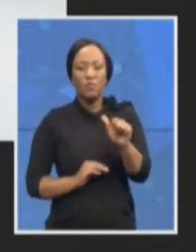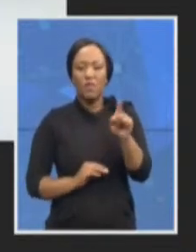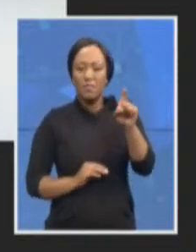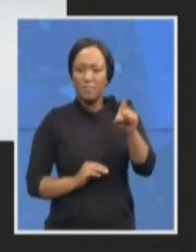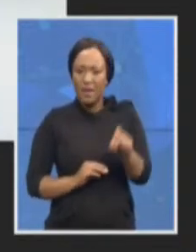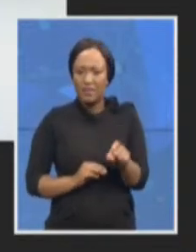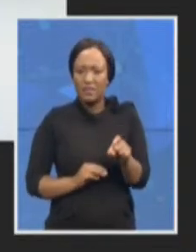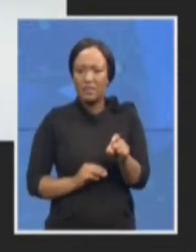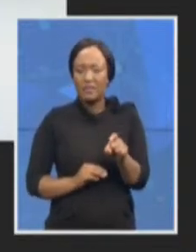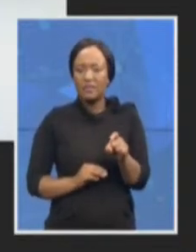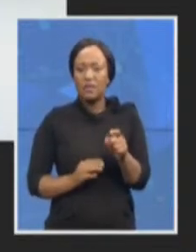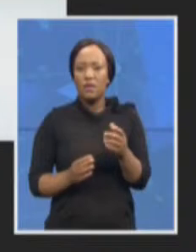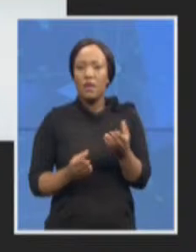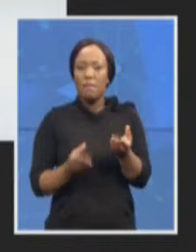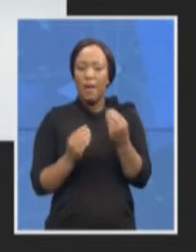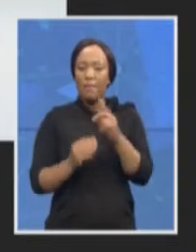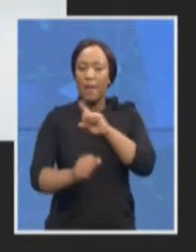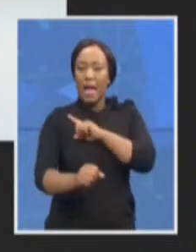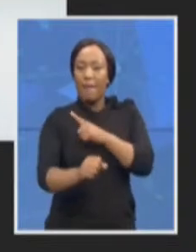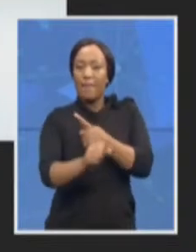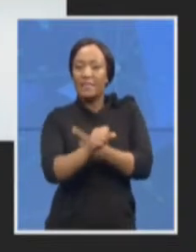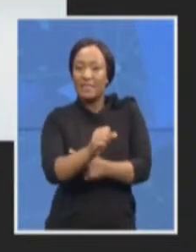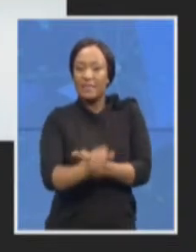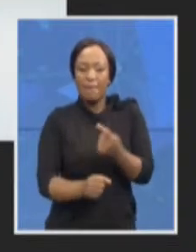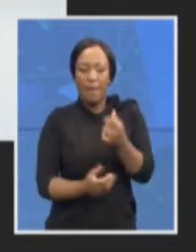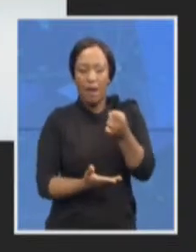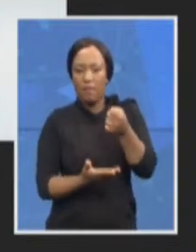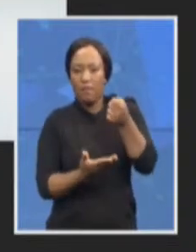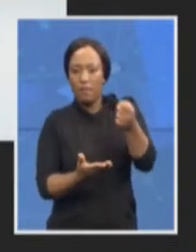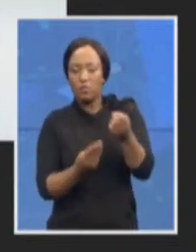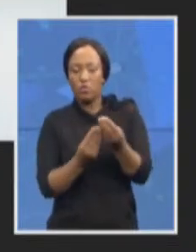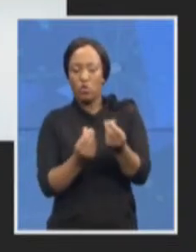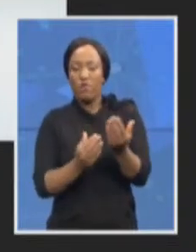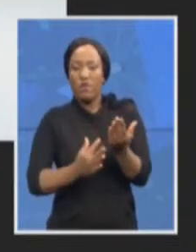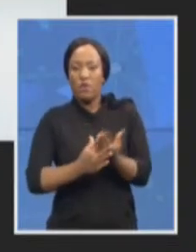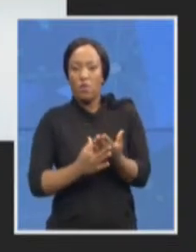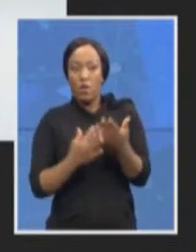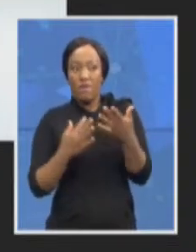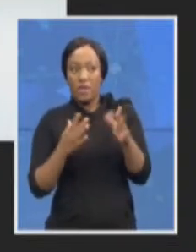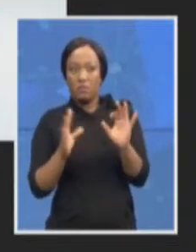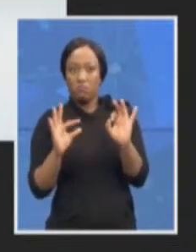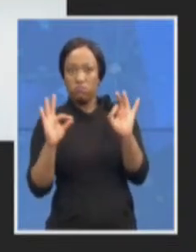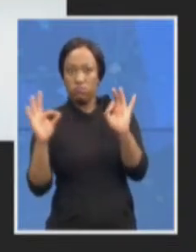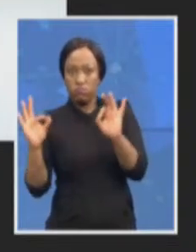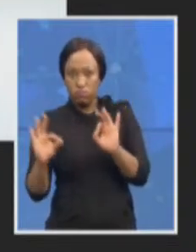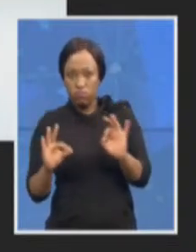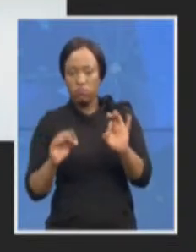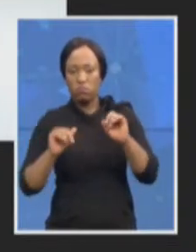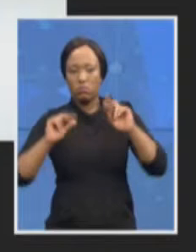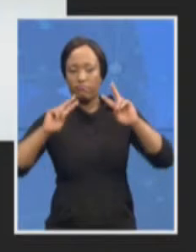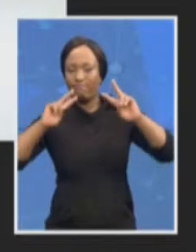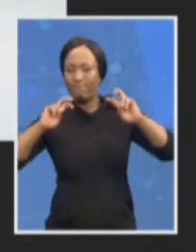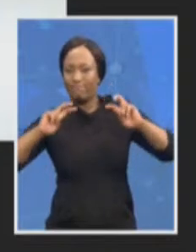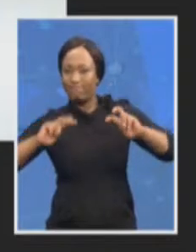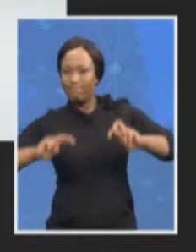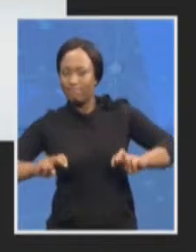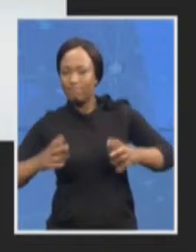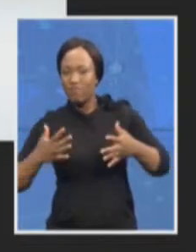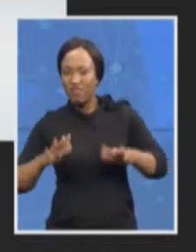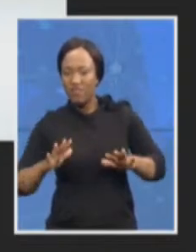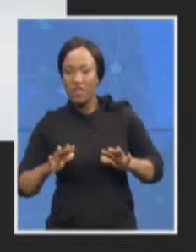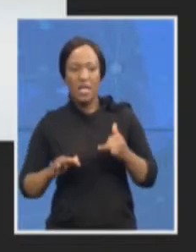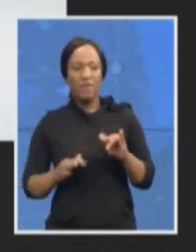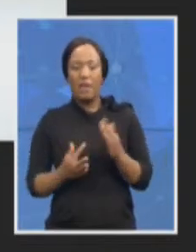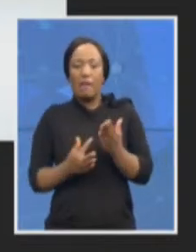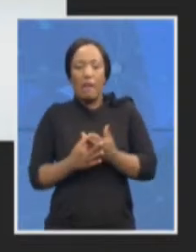cases and once they are properly investigated if there is no case if we cannot proceed with the case then yes then at